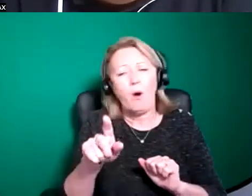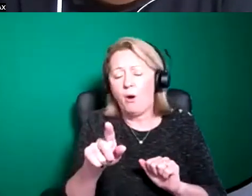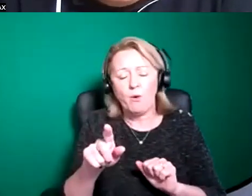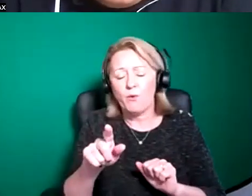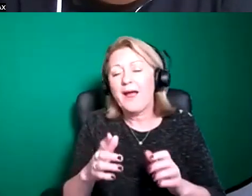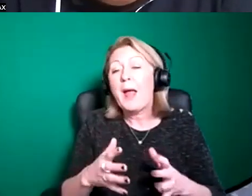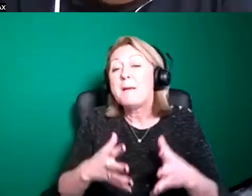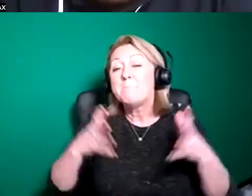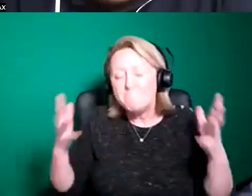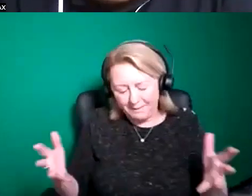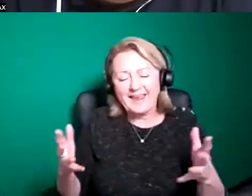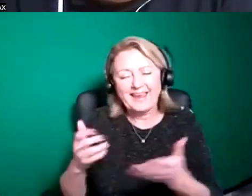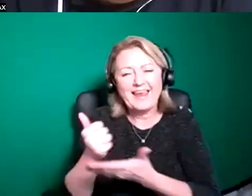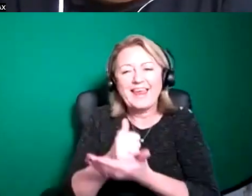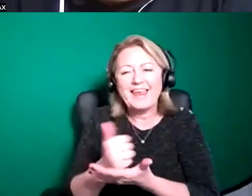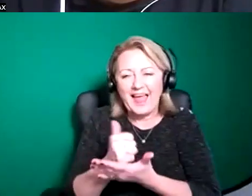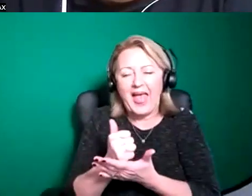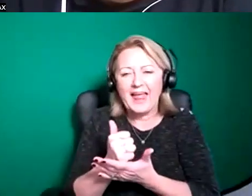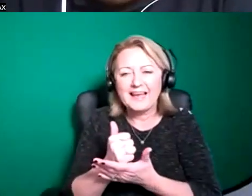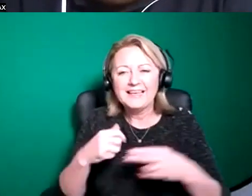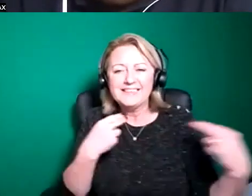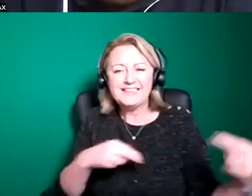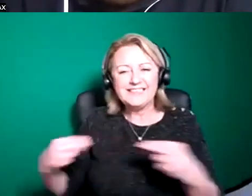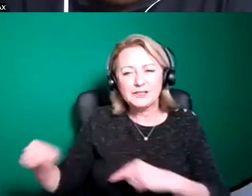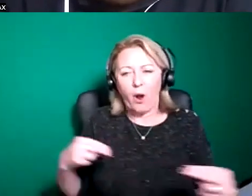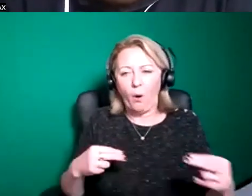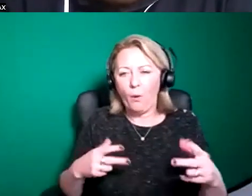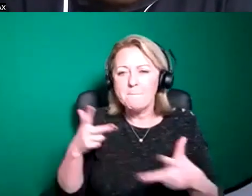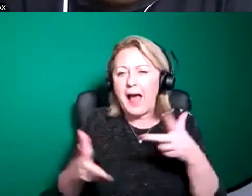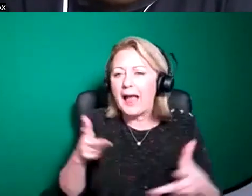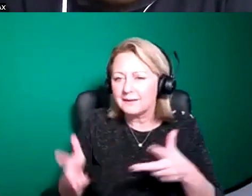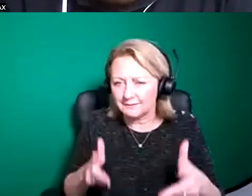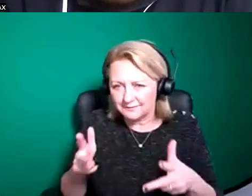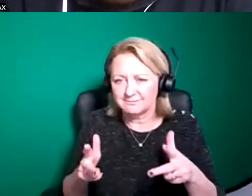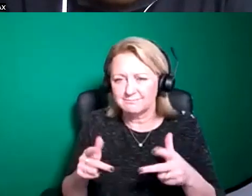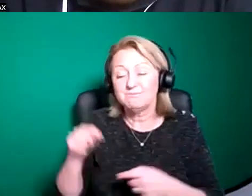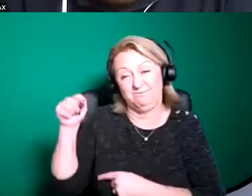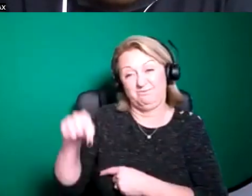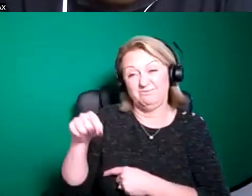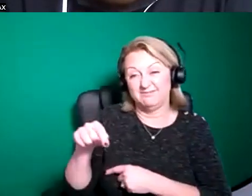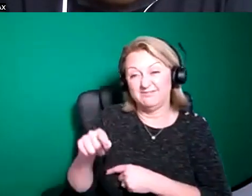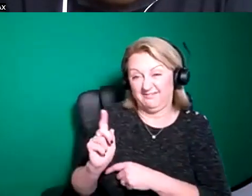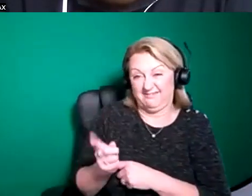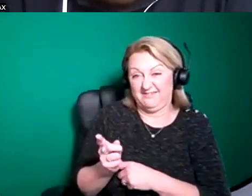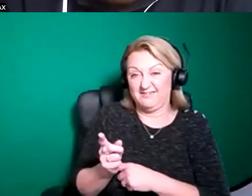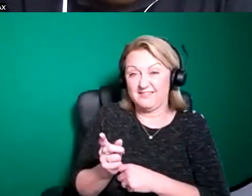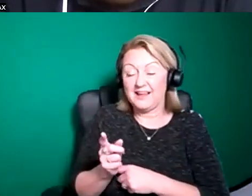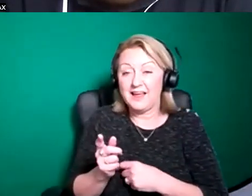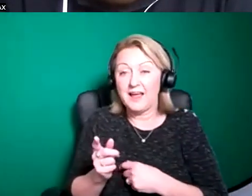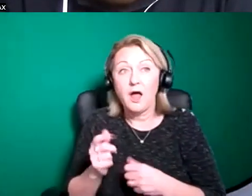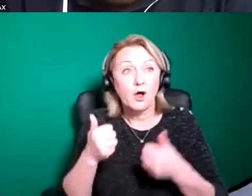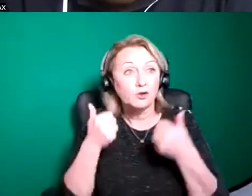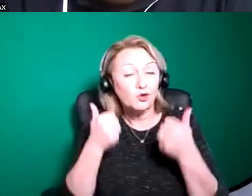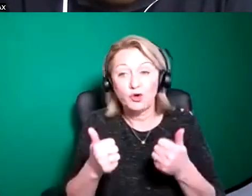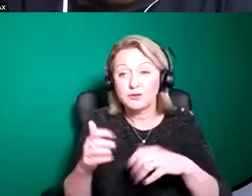yeah the big gay disco bike i love saying it and i think i always get it on big gay disco bike it it does what it says on the box it was a really